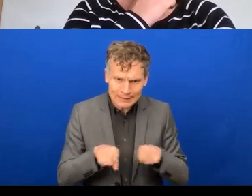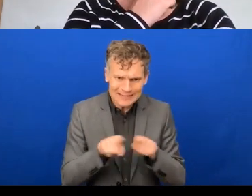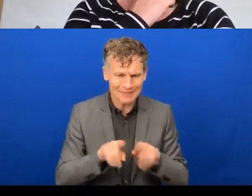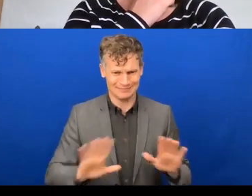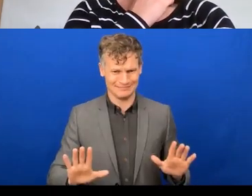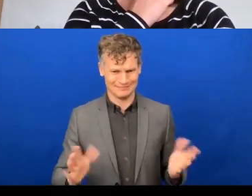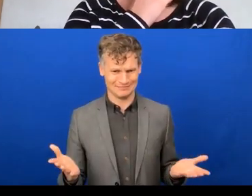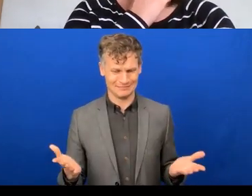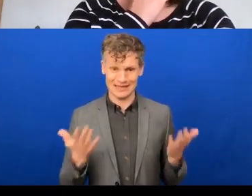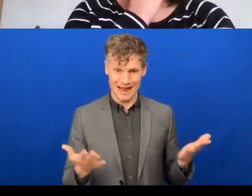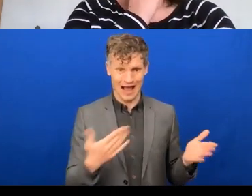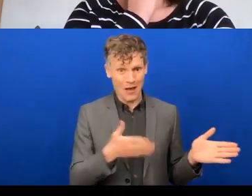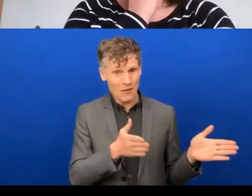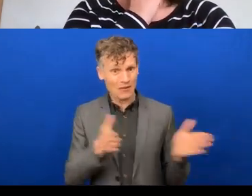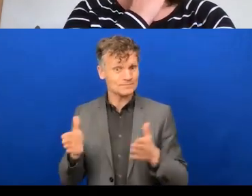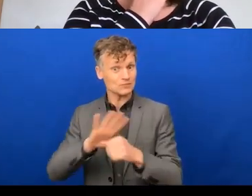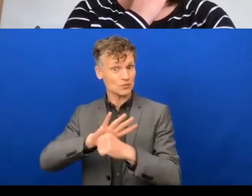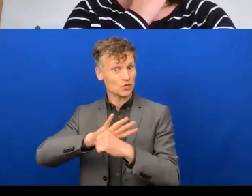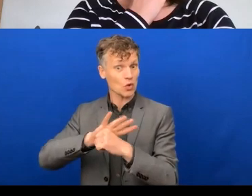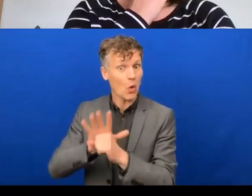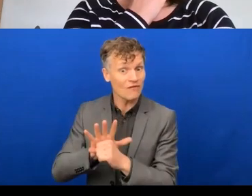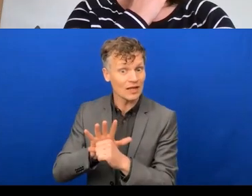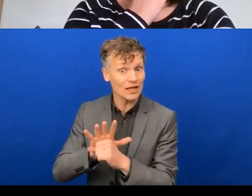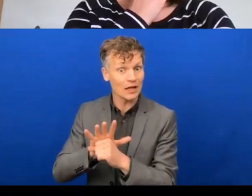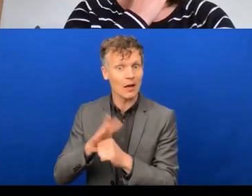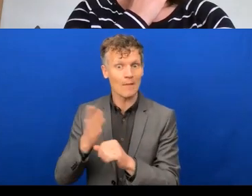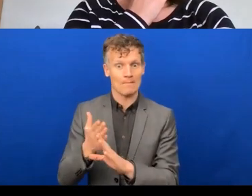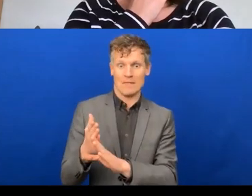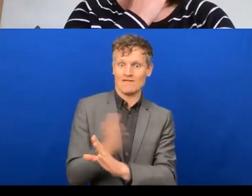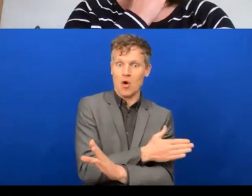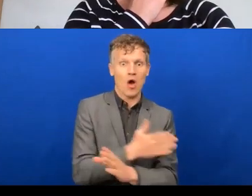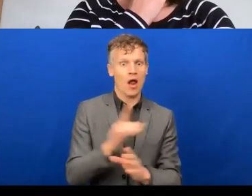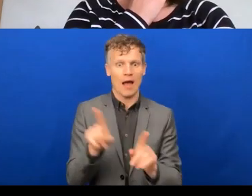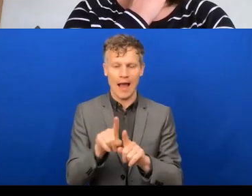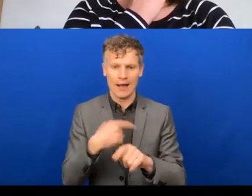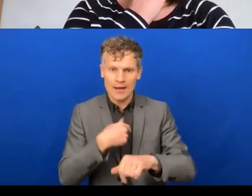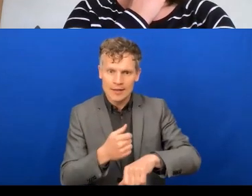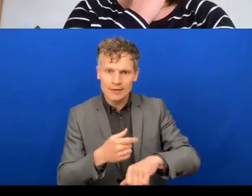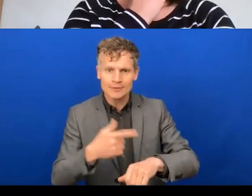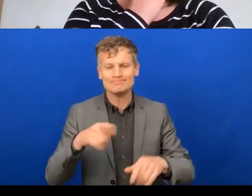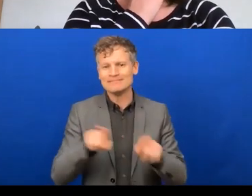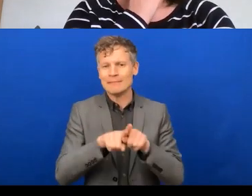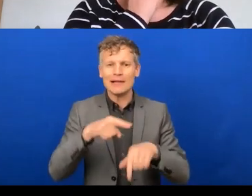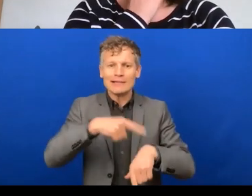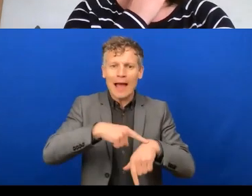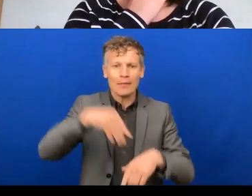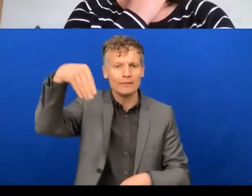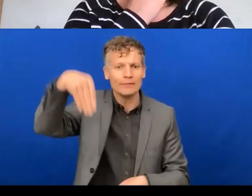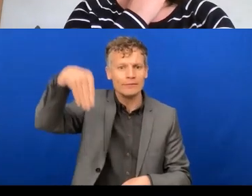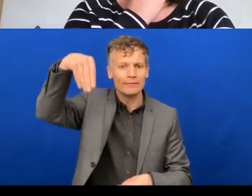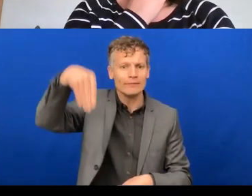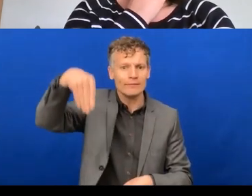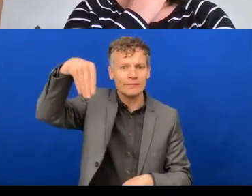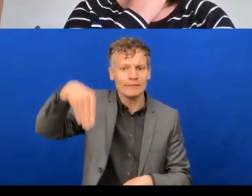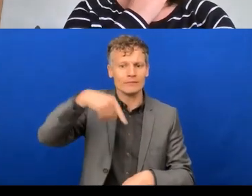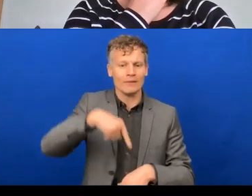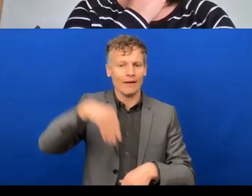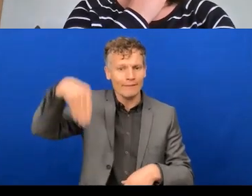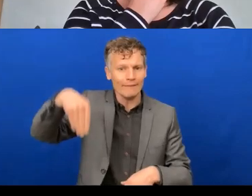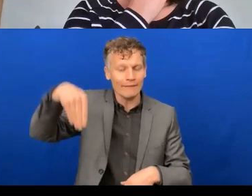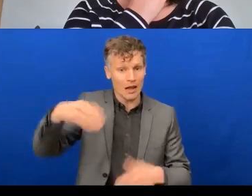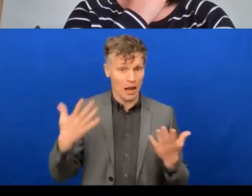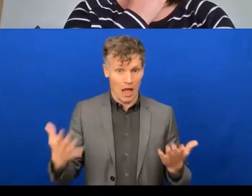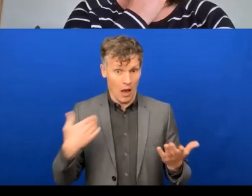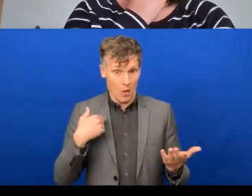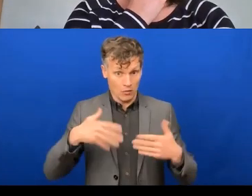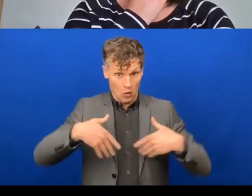moving towards these things, start talking about organizational and employee effectiveness. And then I think we can start having positive conversations. A lot of